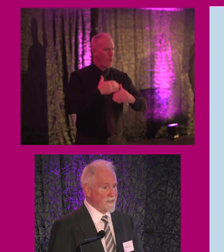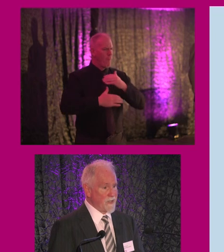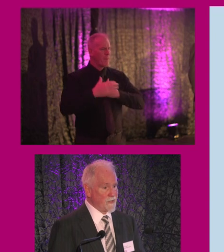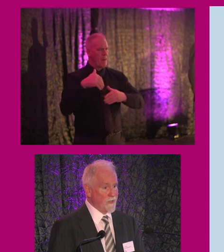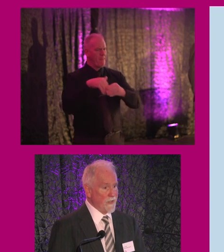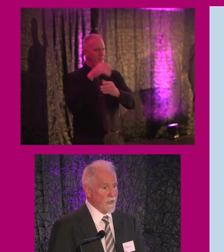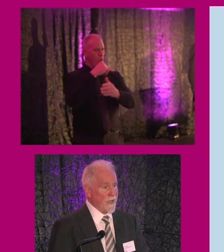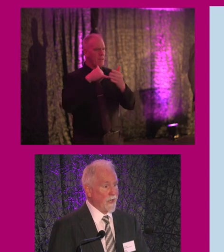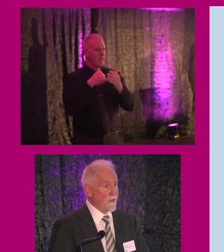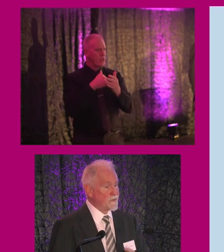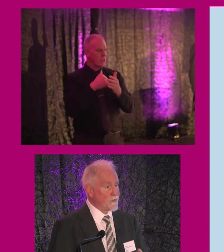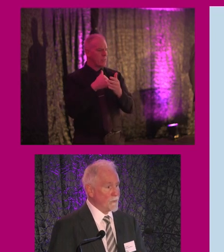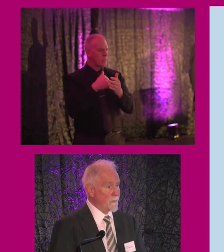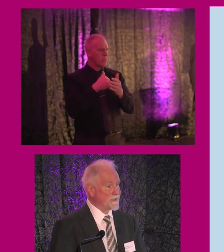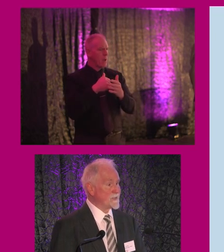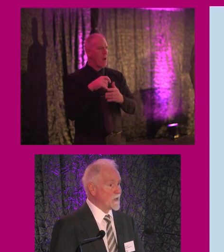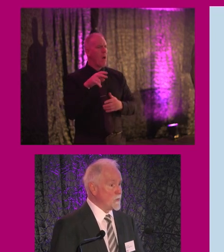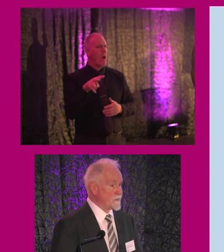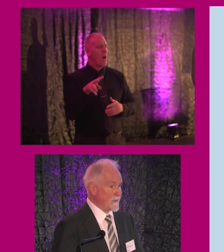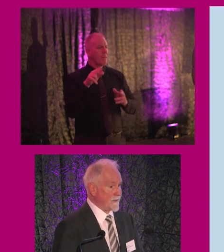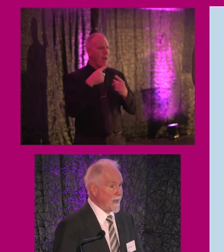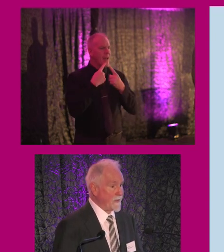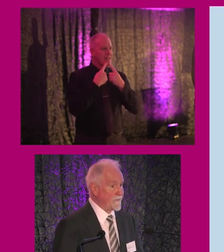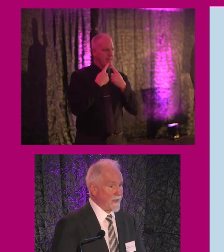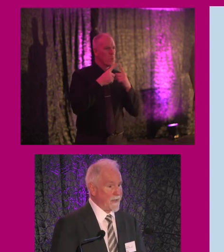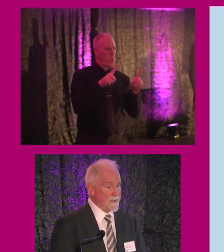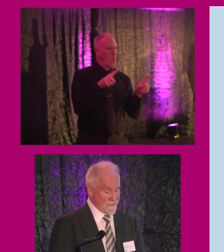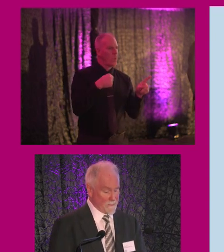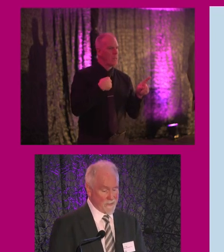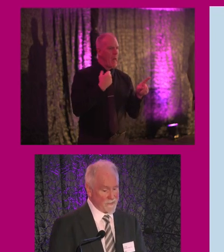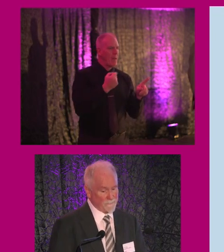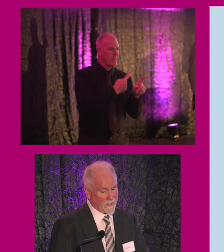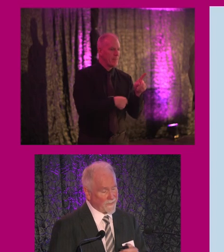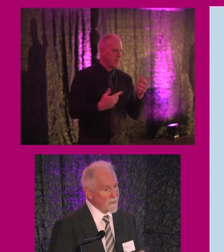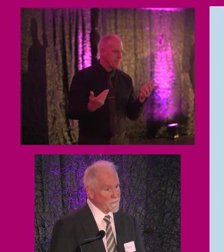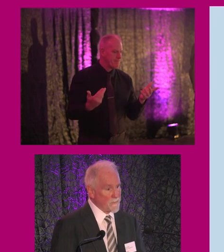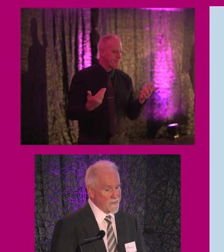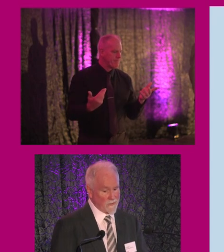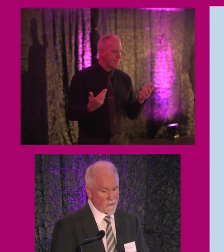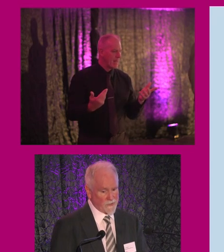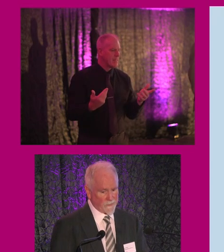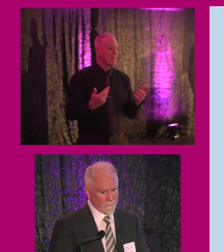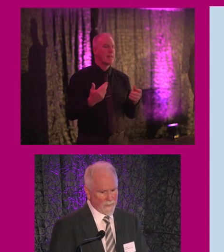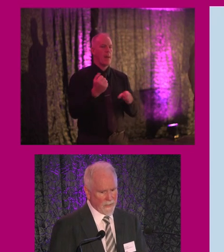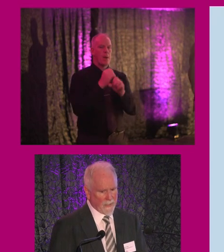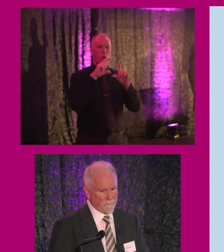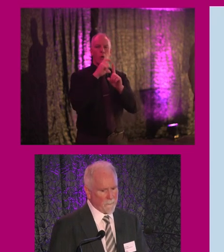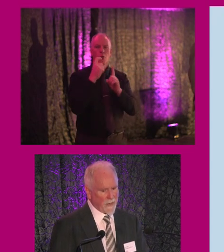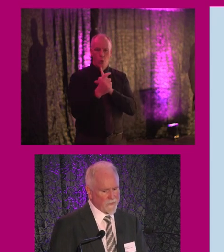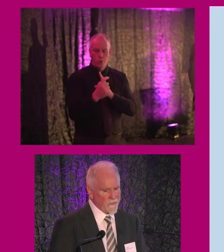organisation to disclose that they have a disability? And that comes back to culture.